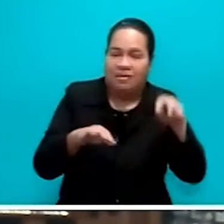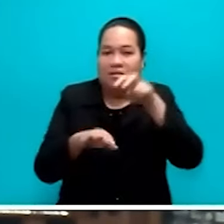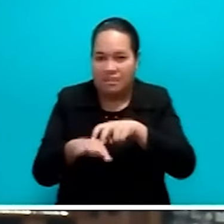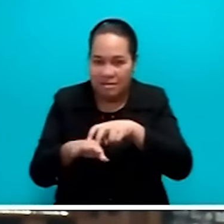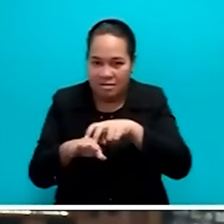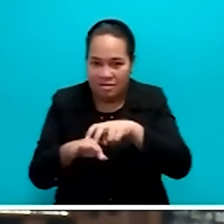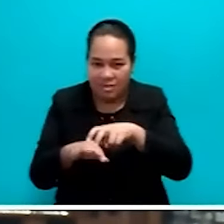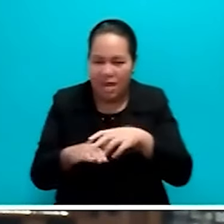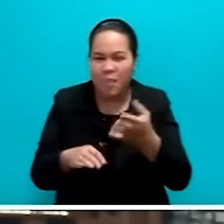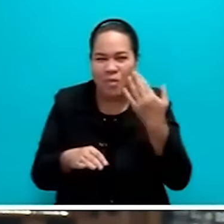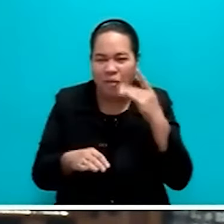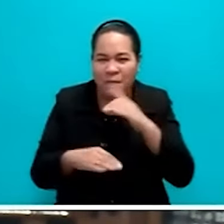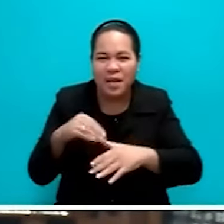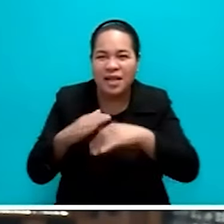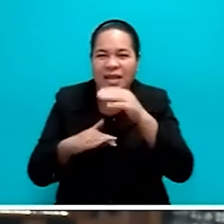Bukalibu road at the road road